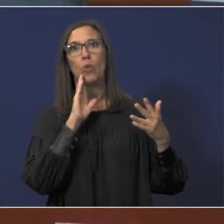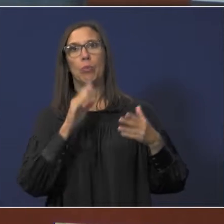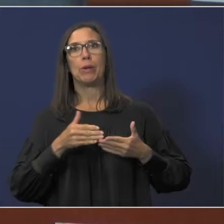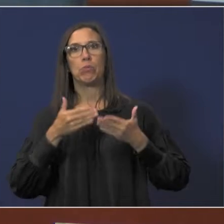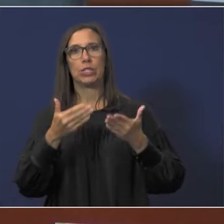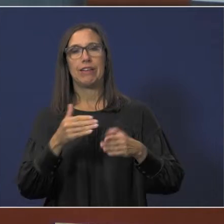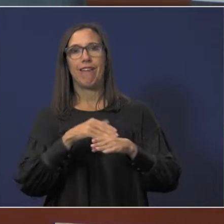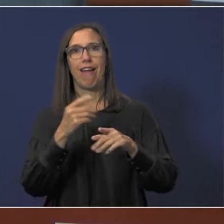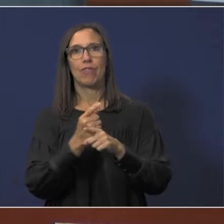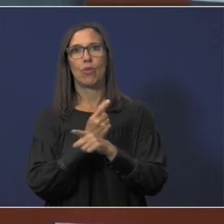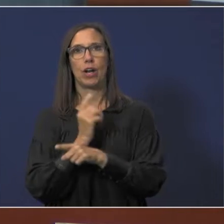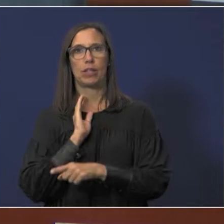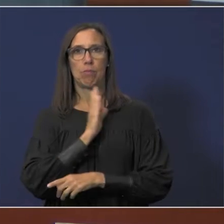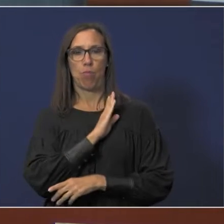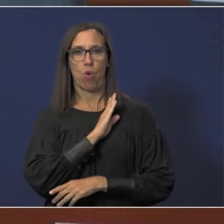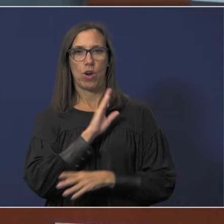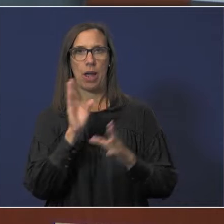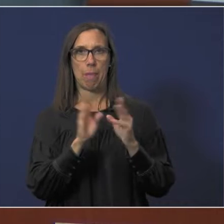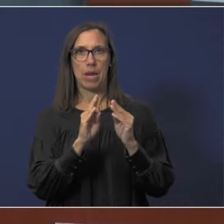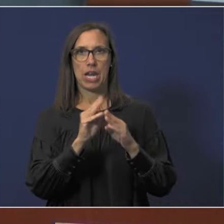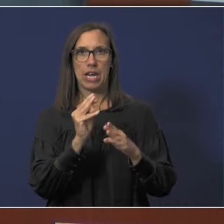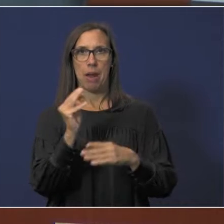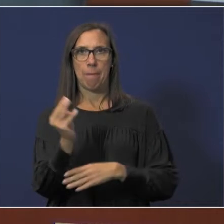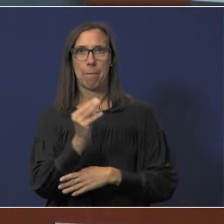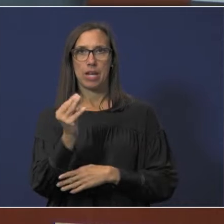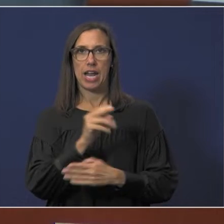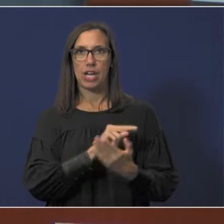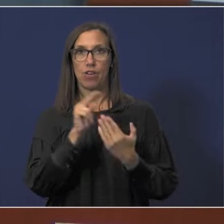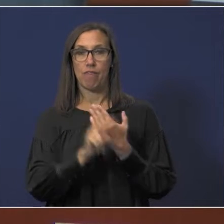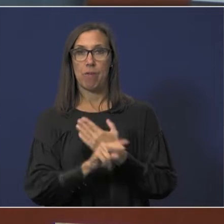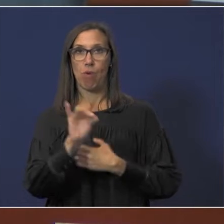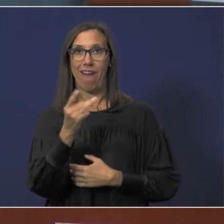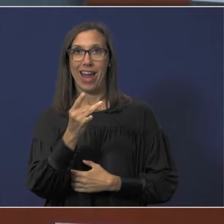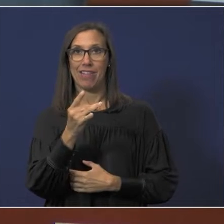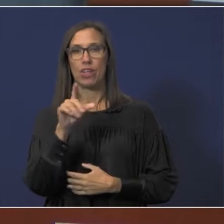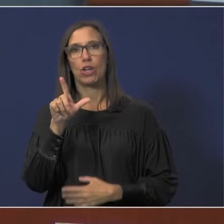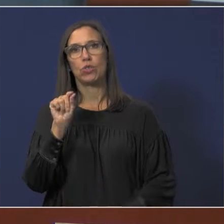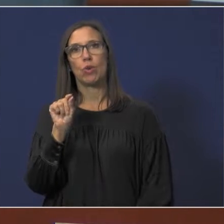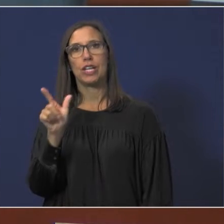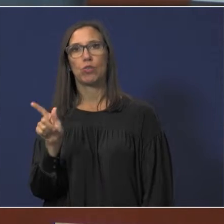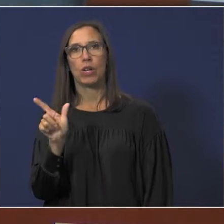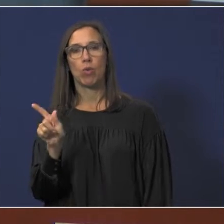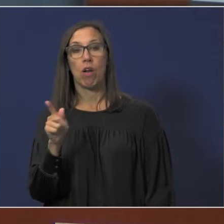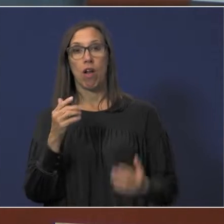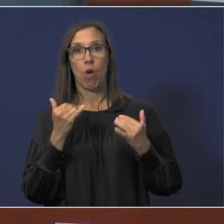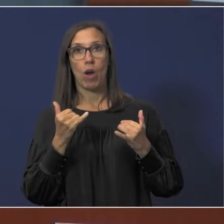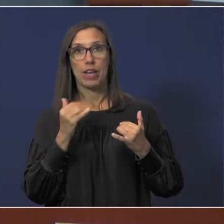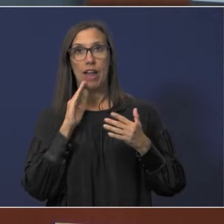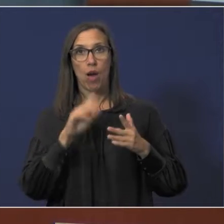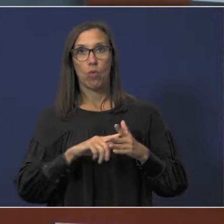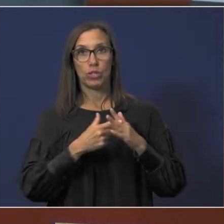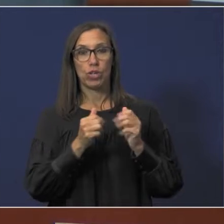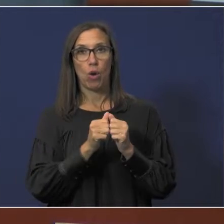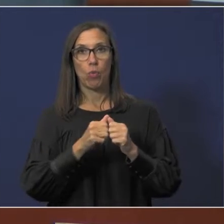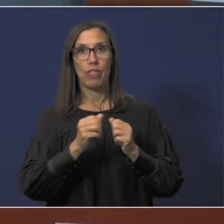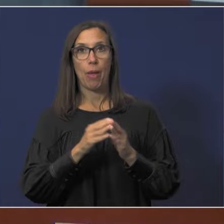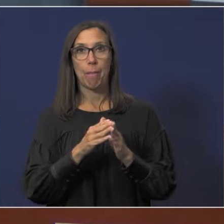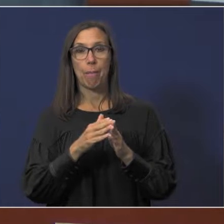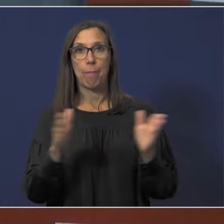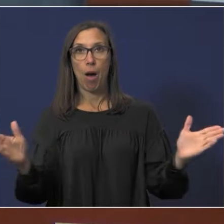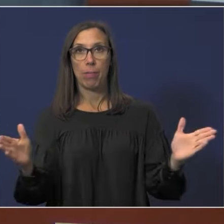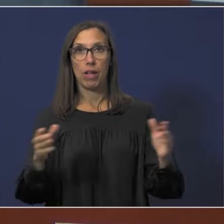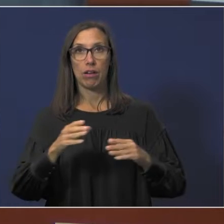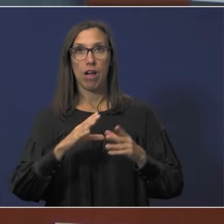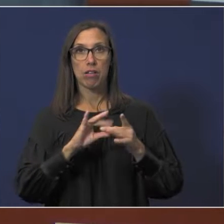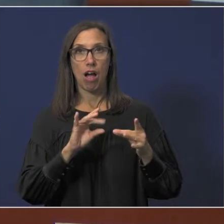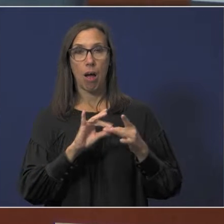presented at the regular board meeting on Monday, November 8th, 2021. At this time, we will proceed with the public comments portion of the